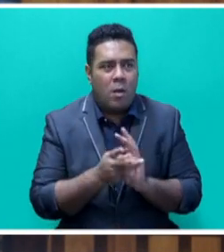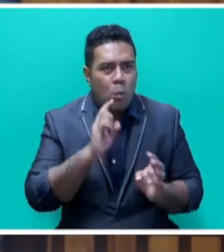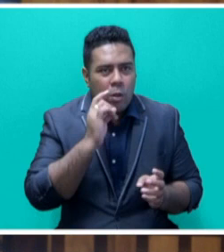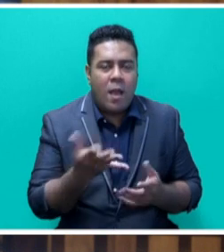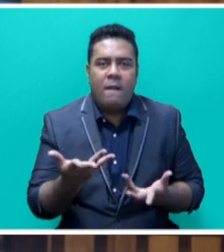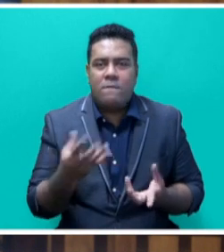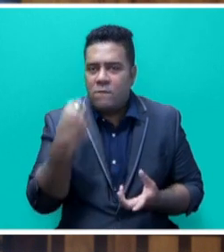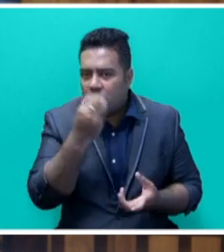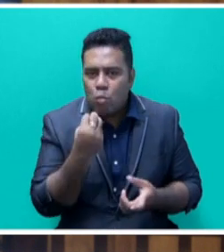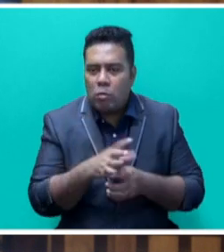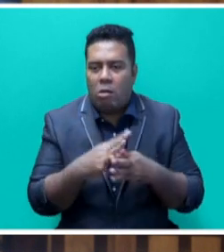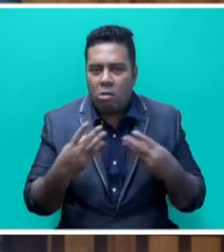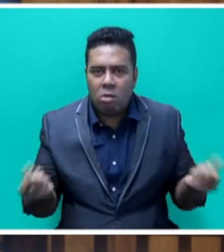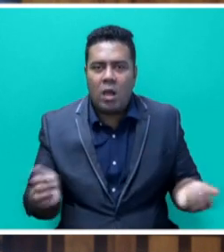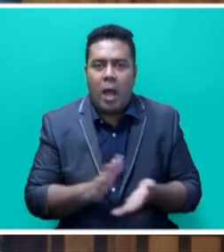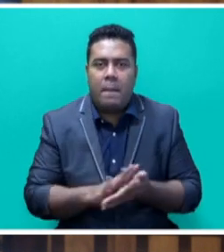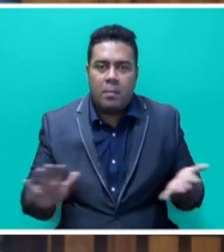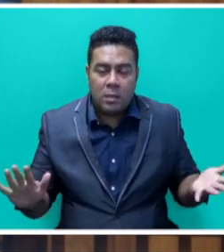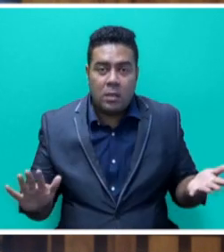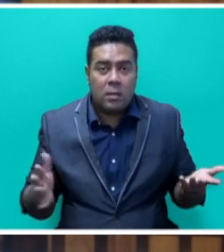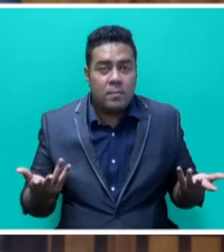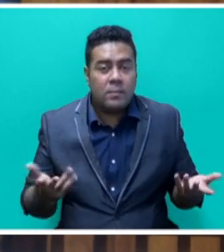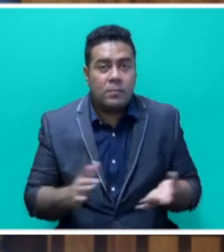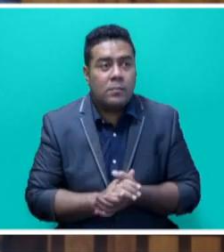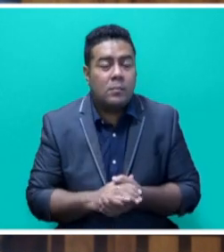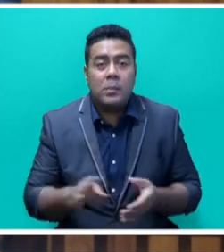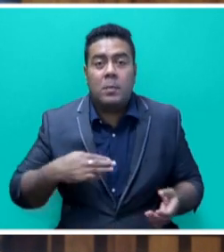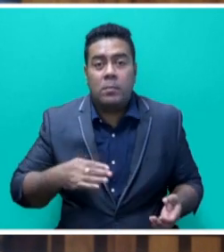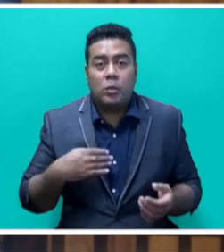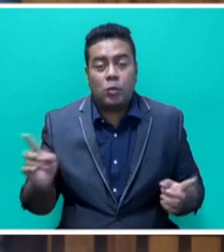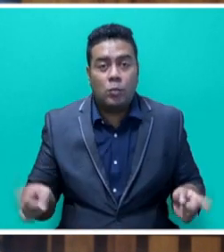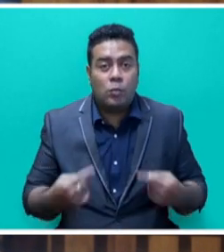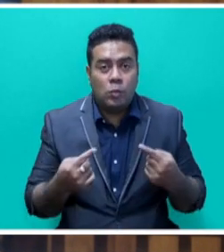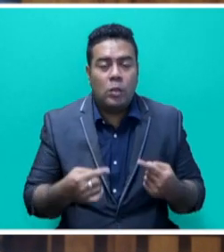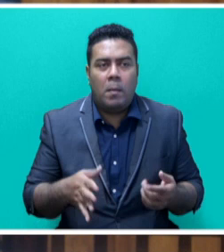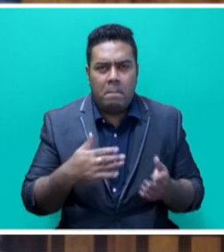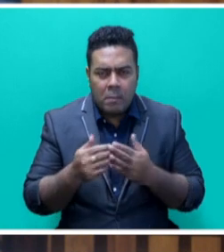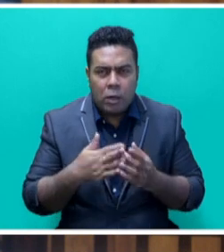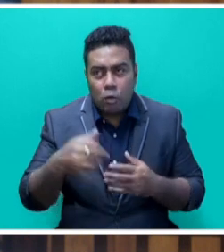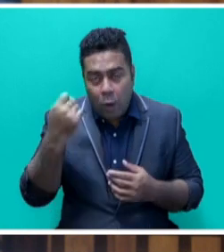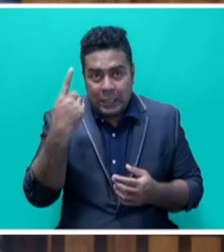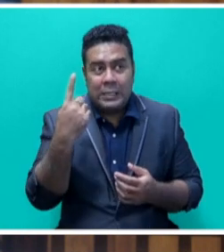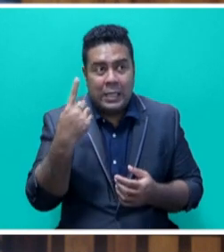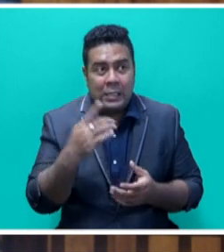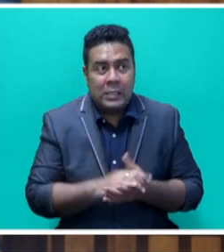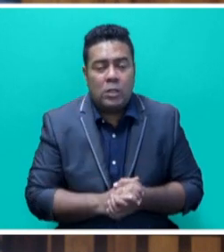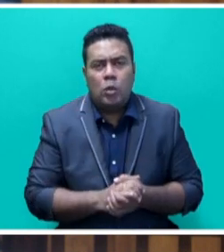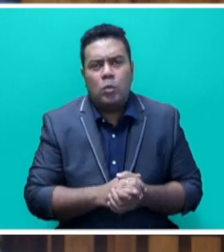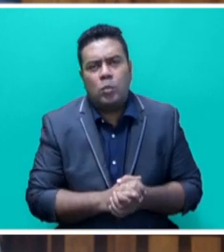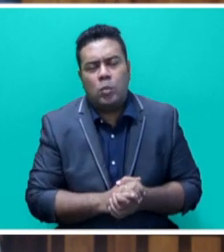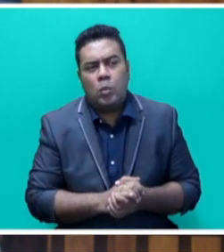security. Even the famously non-semblant members of the opposition have managed to understand this through their sleepy haze.